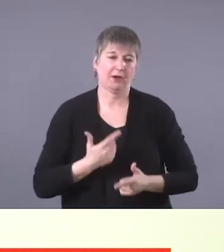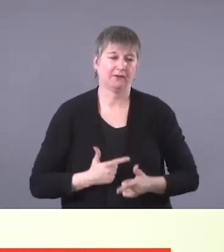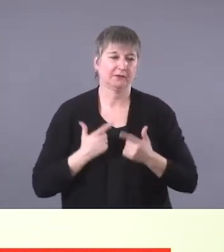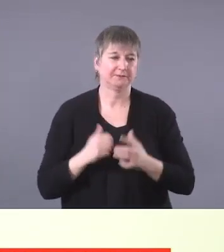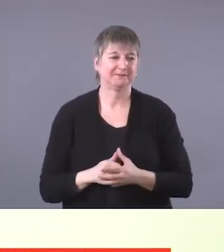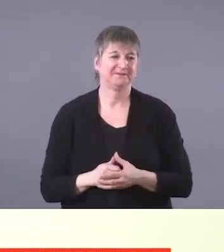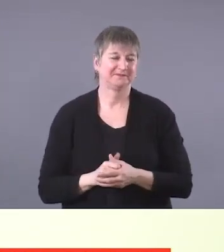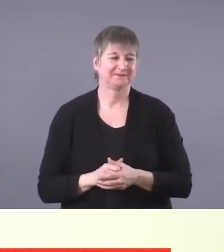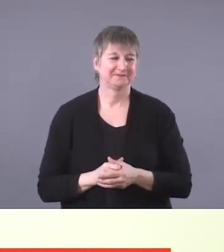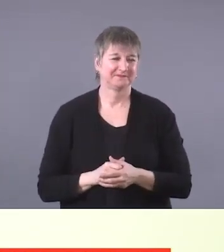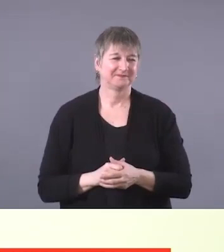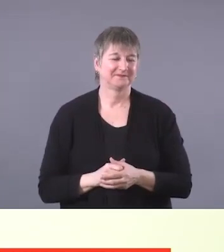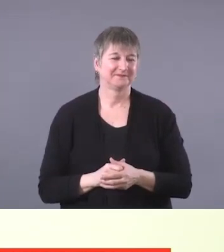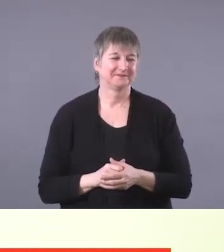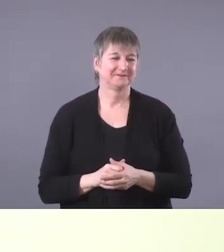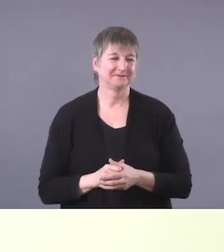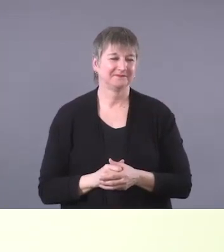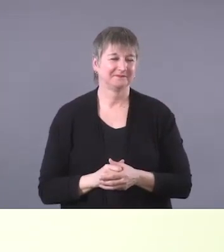slide.